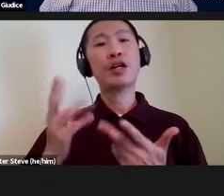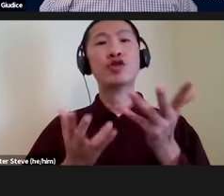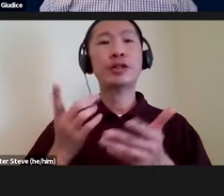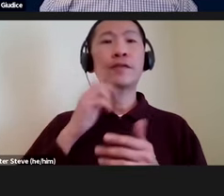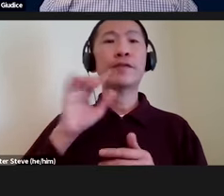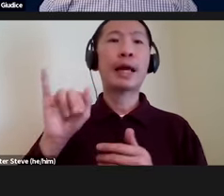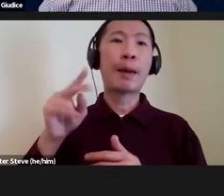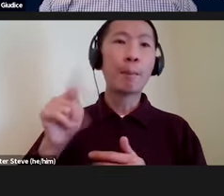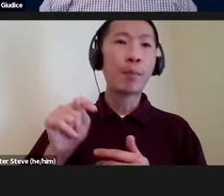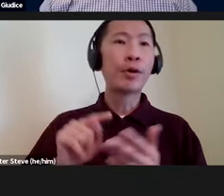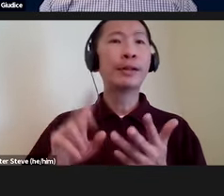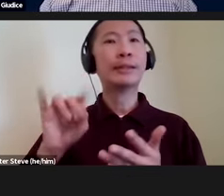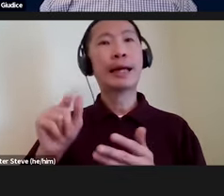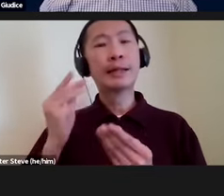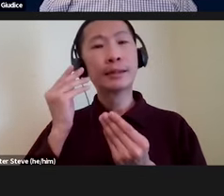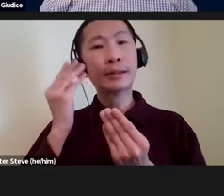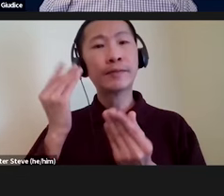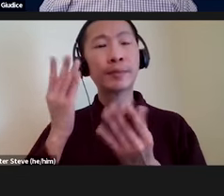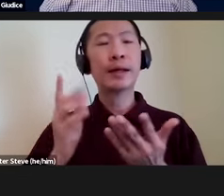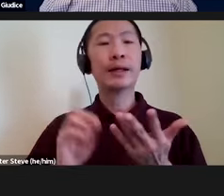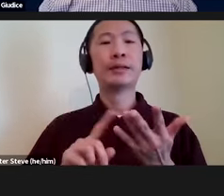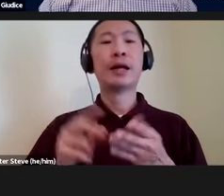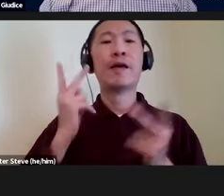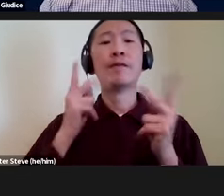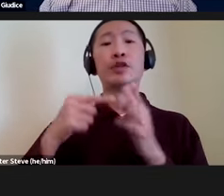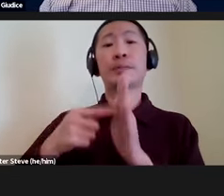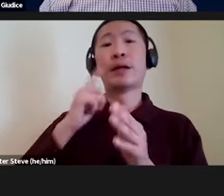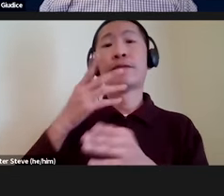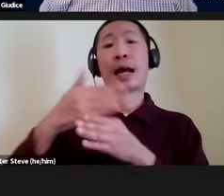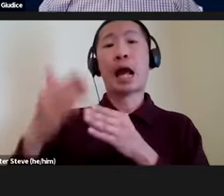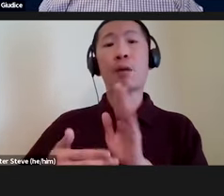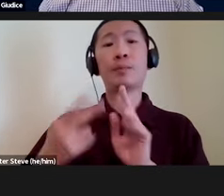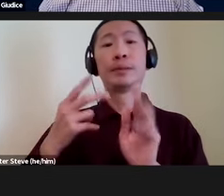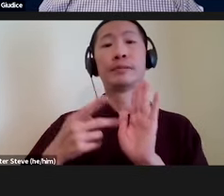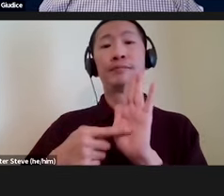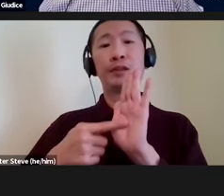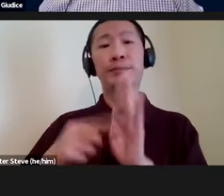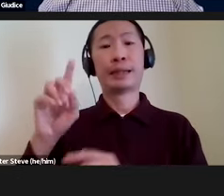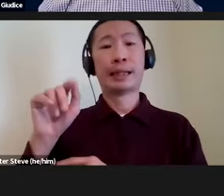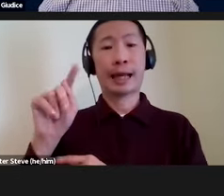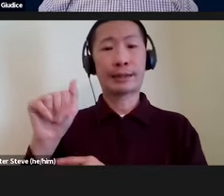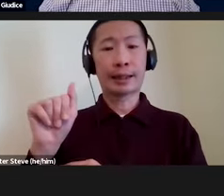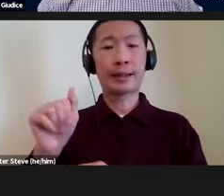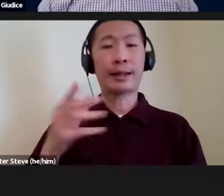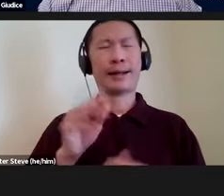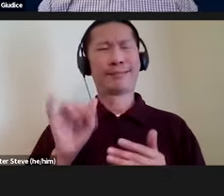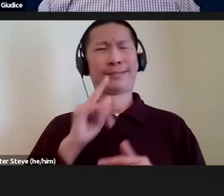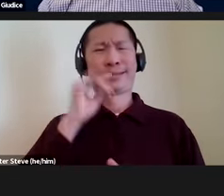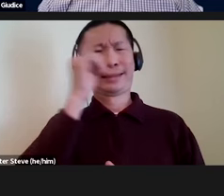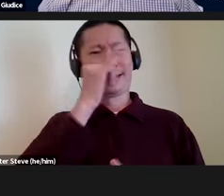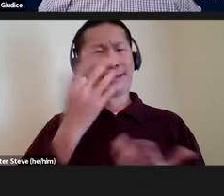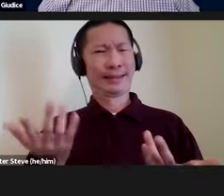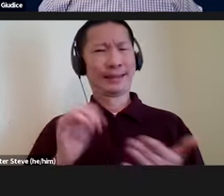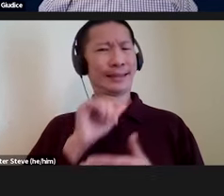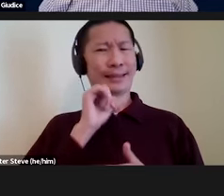data manipulation. We have visual displays for output and information presentation. And this is silly. It's not